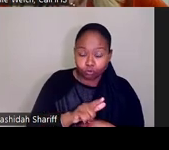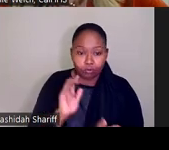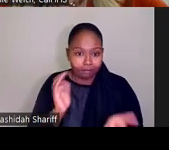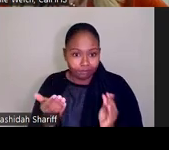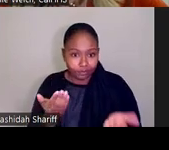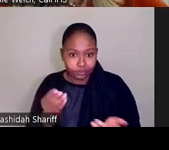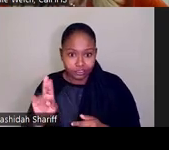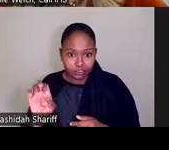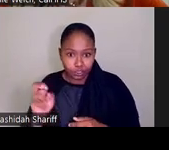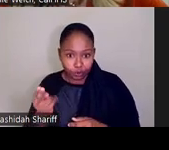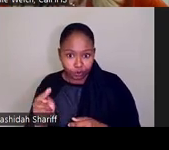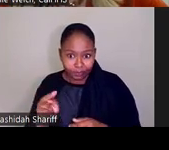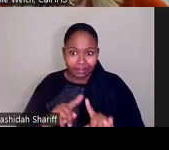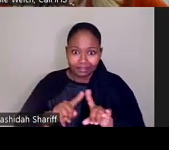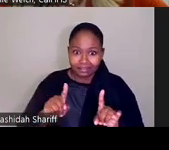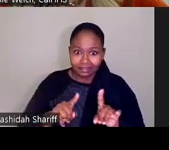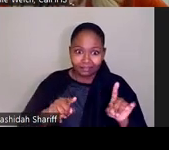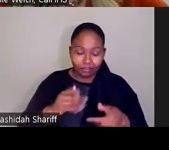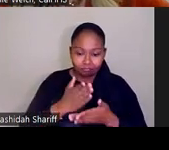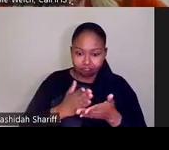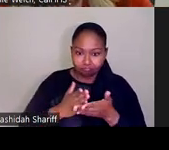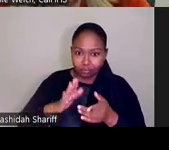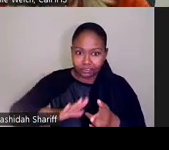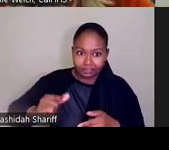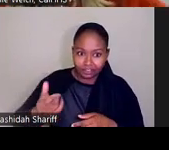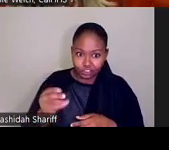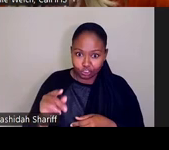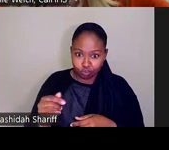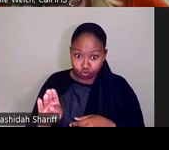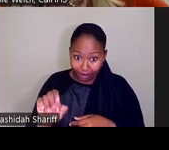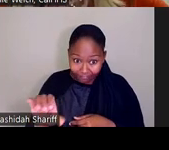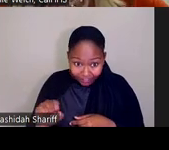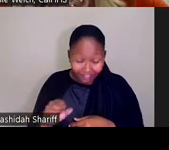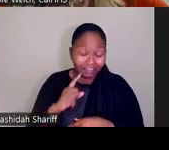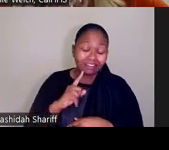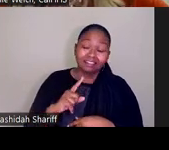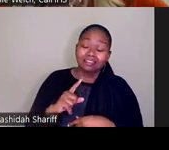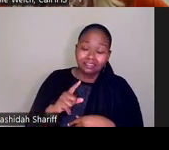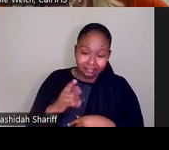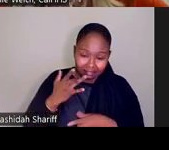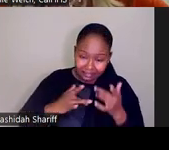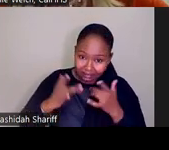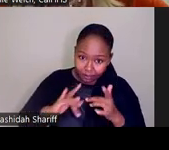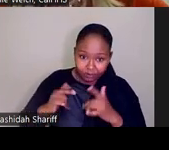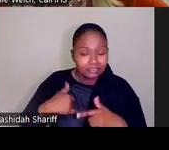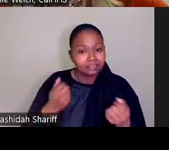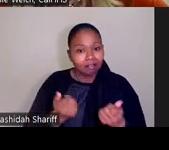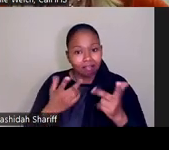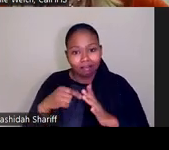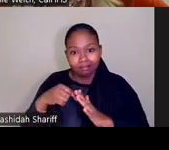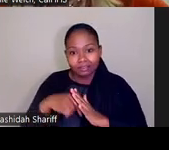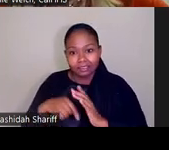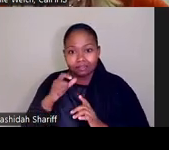uh, geographic disparities that exist. Speaking of infrastructure issues, um, there's also a significant ongoing